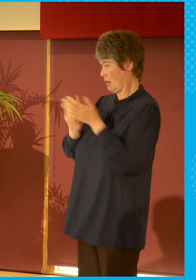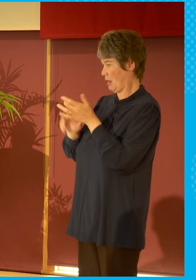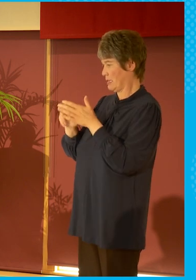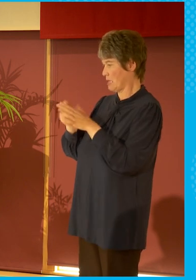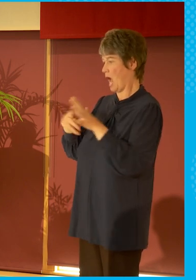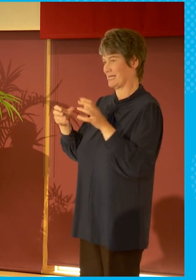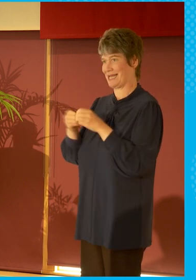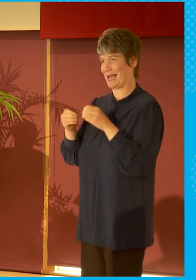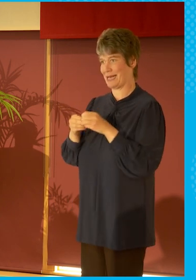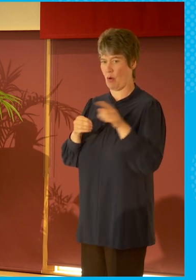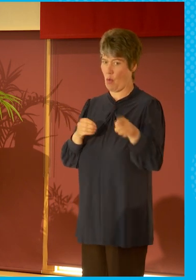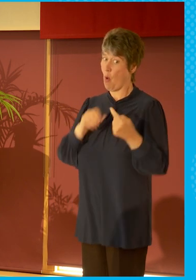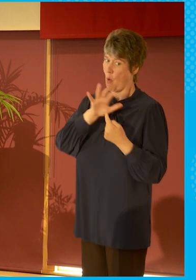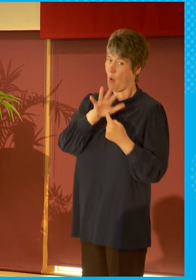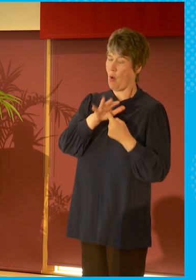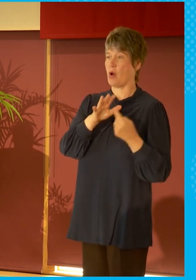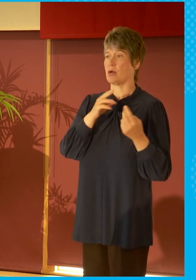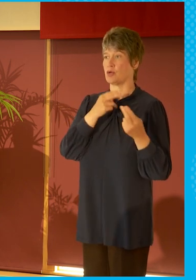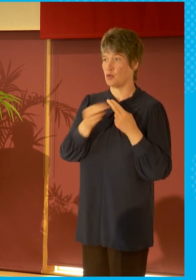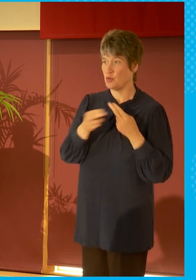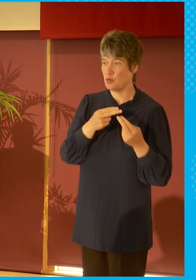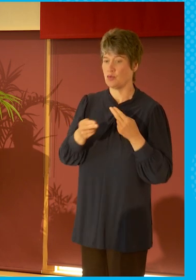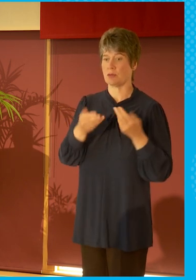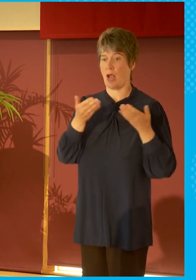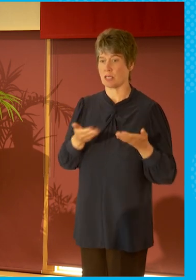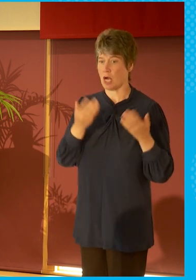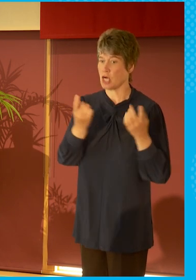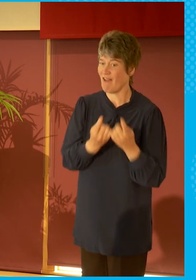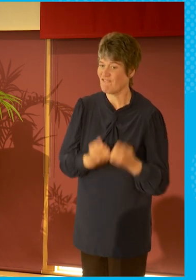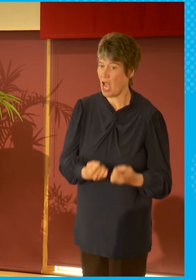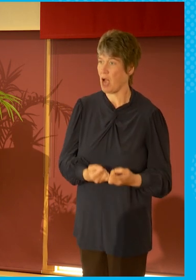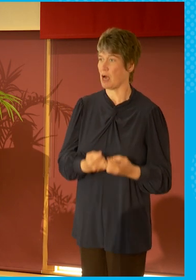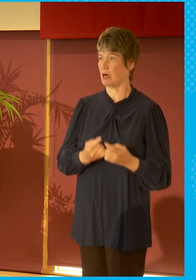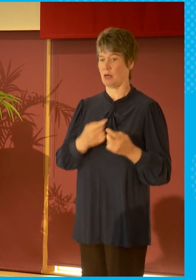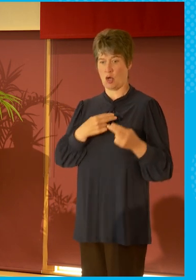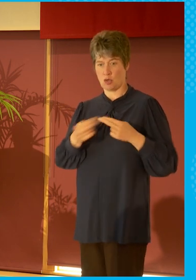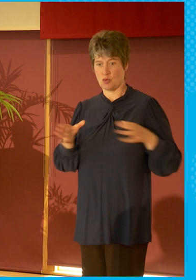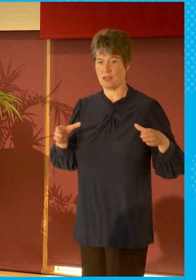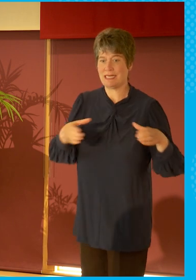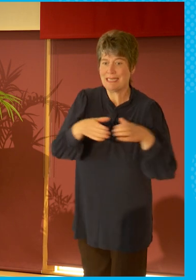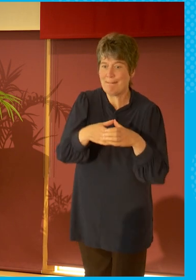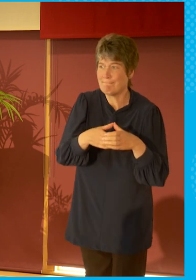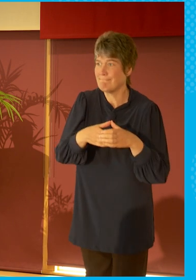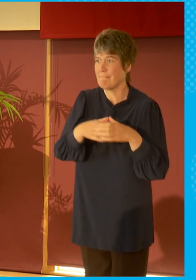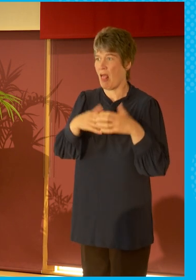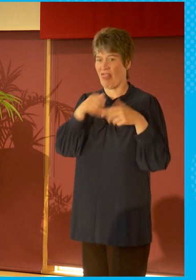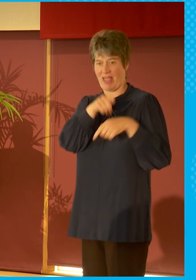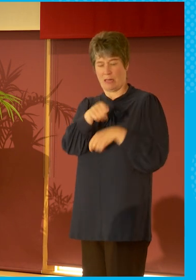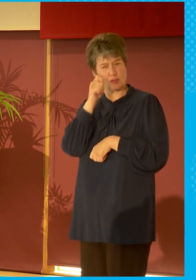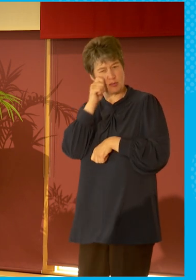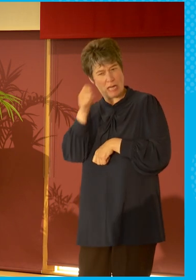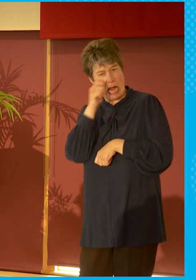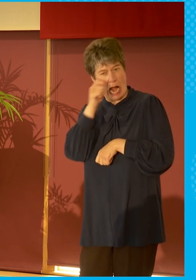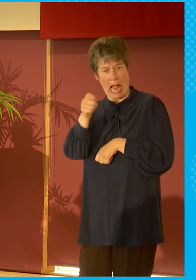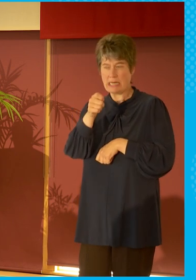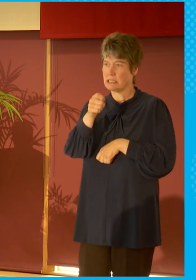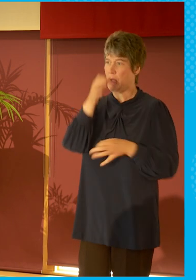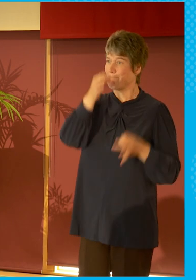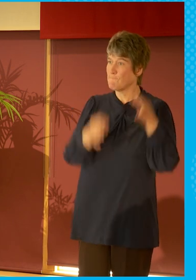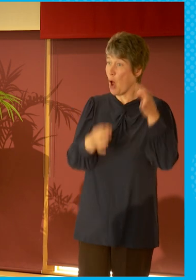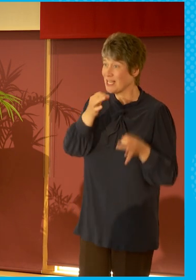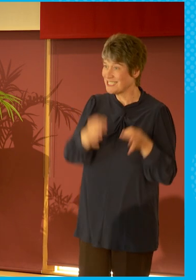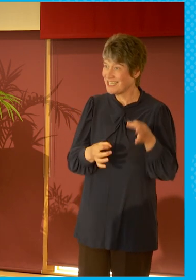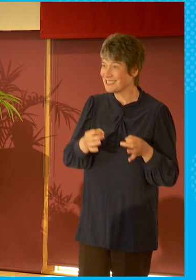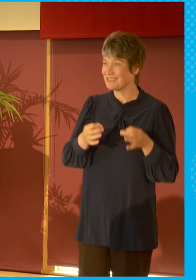have a news and current affairs team like STV does. It scrutinises the exercise of power in Scotland. It holds our politicians to account on